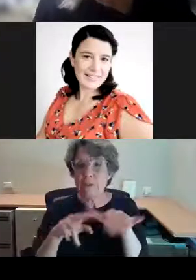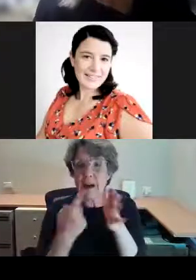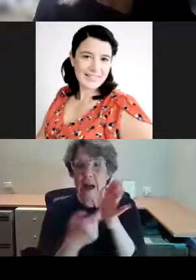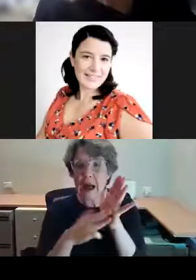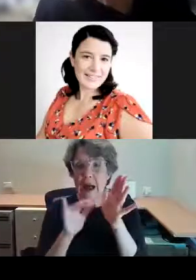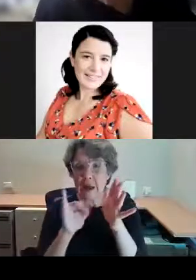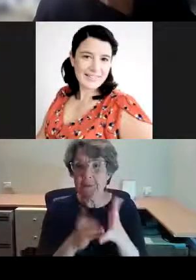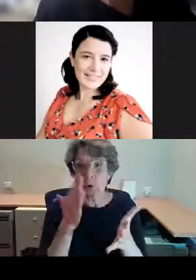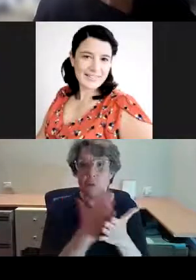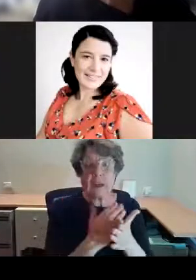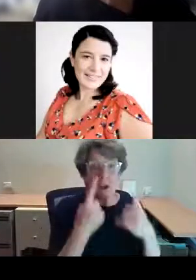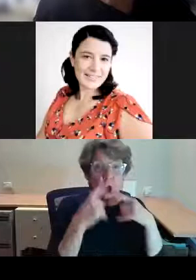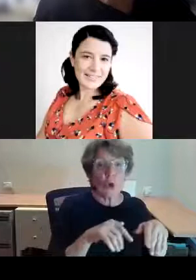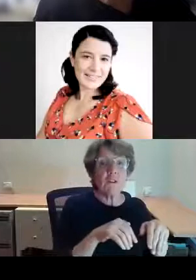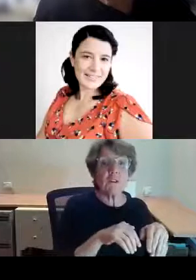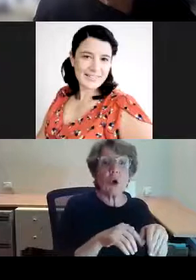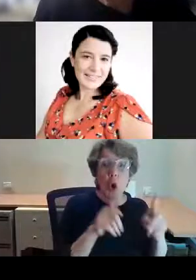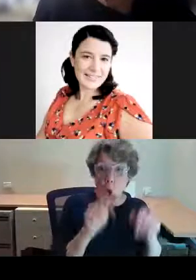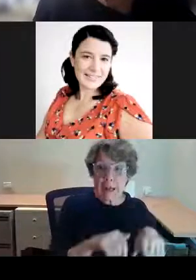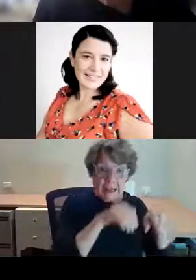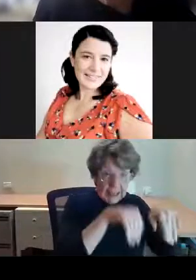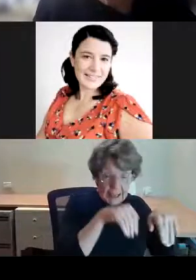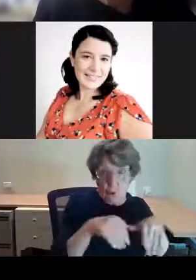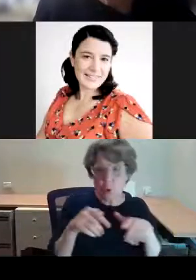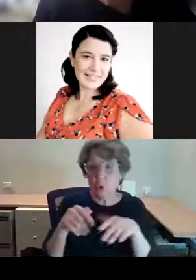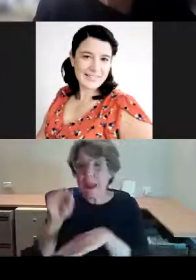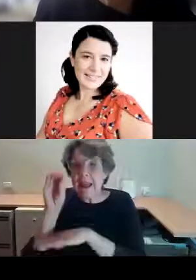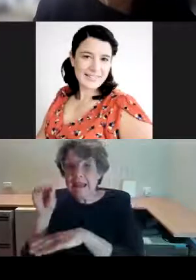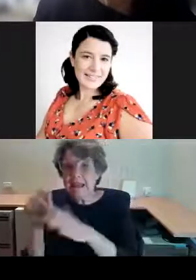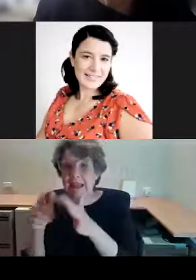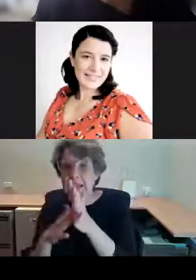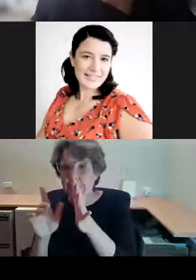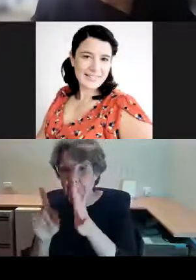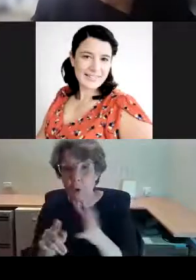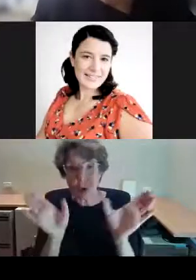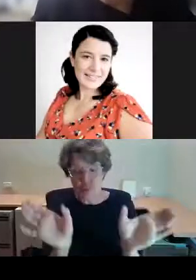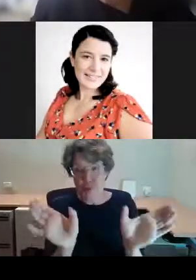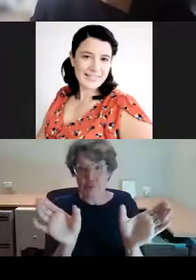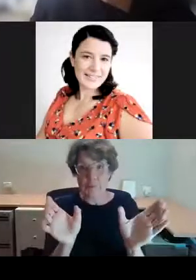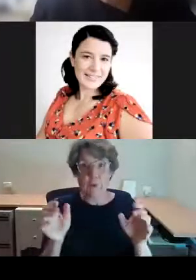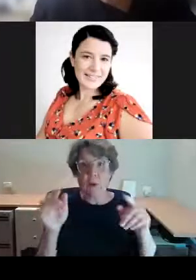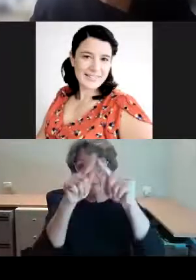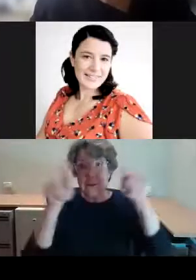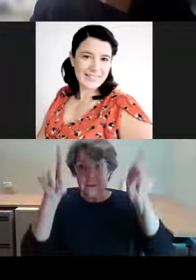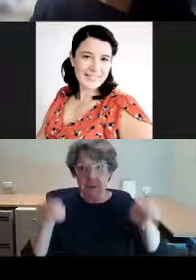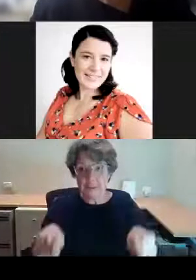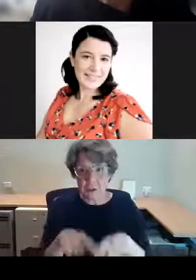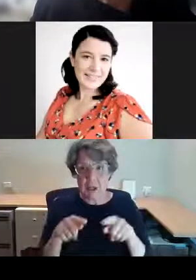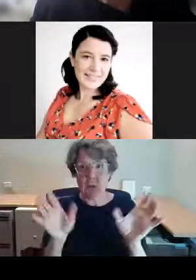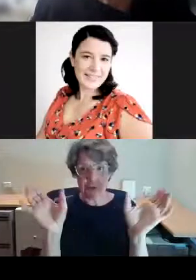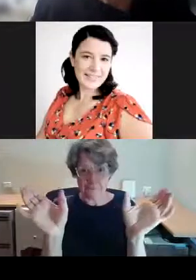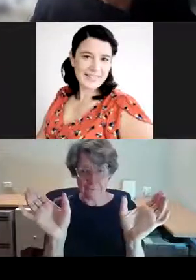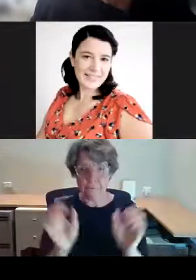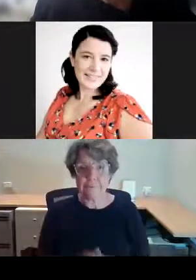kangaroo and emu on either side of a shield with the heraldic line